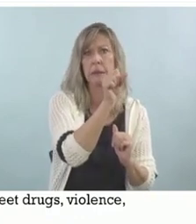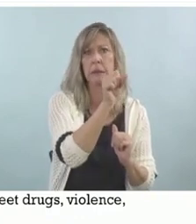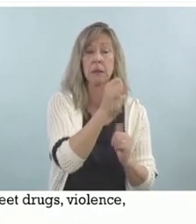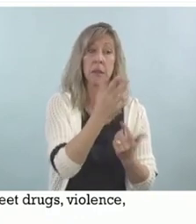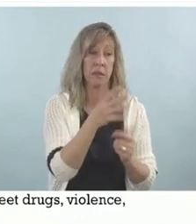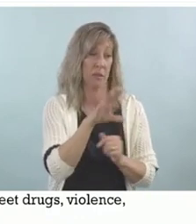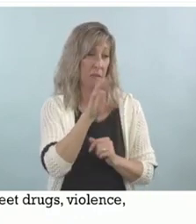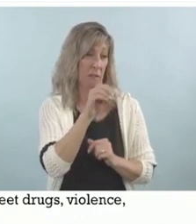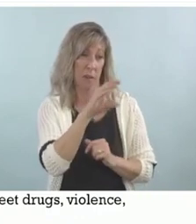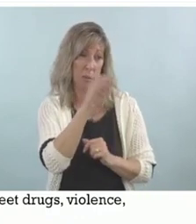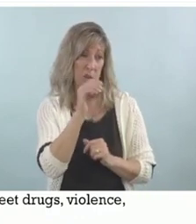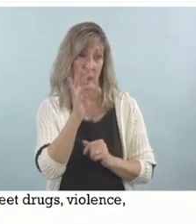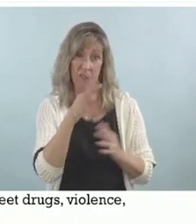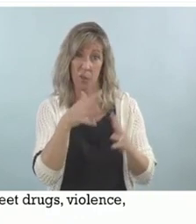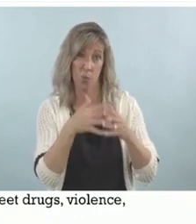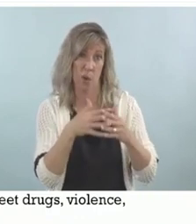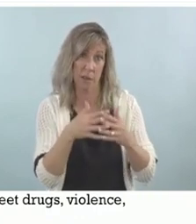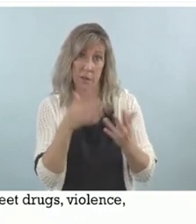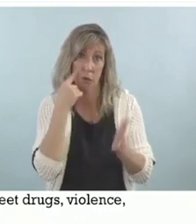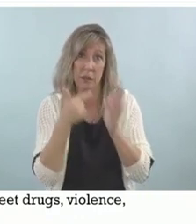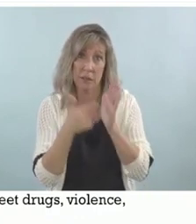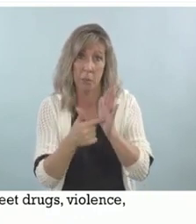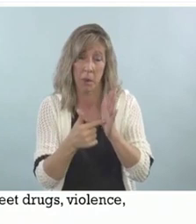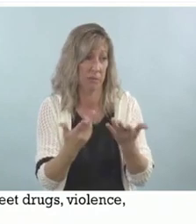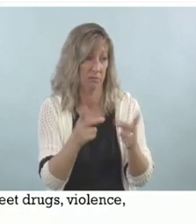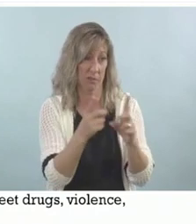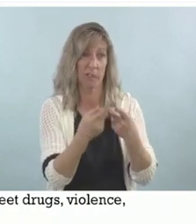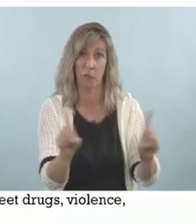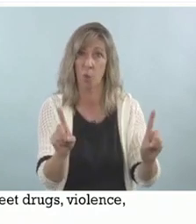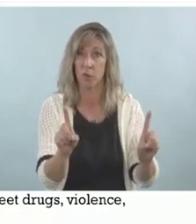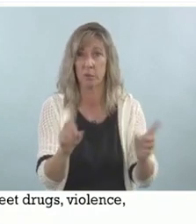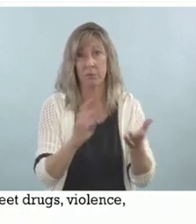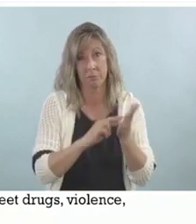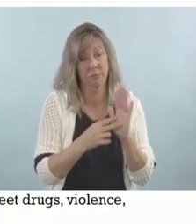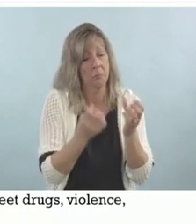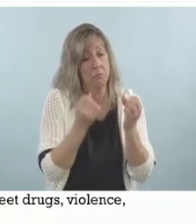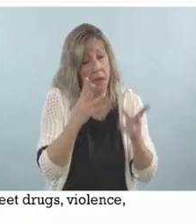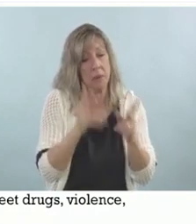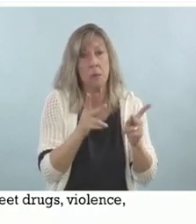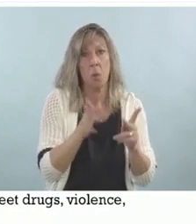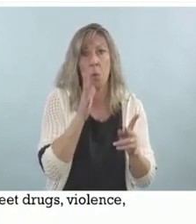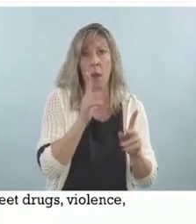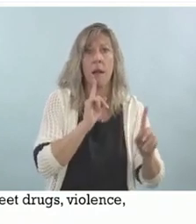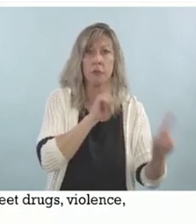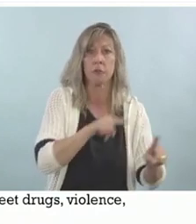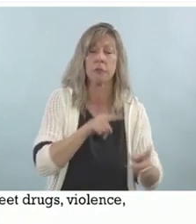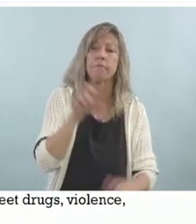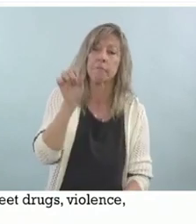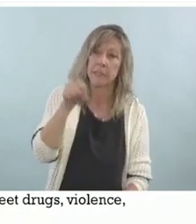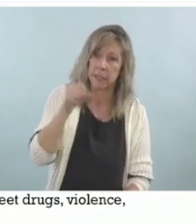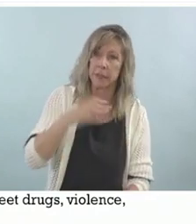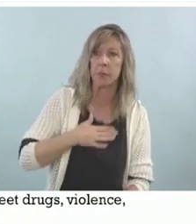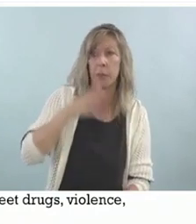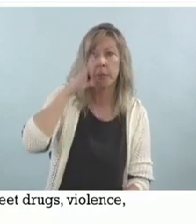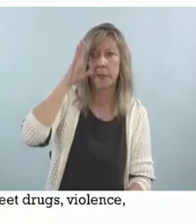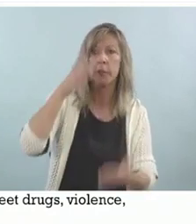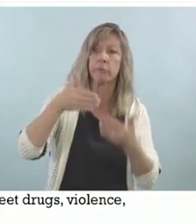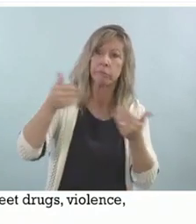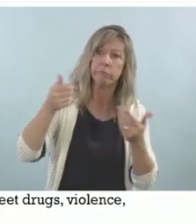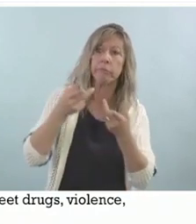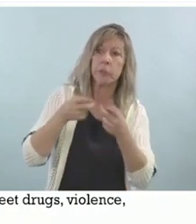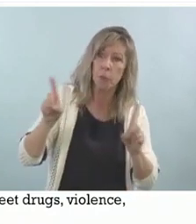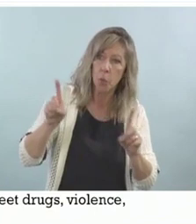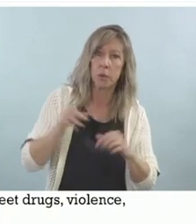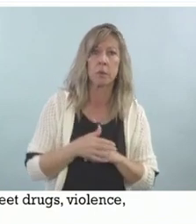divorced. So a lot of people would say yes to that question. But about 25% of them, one in